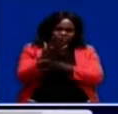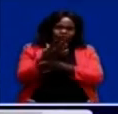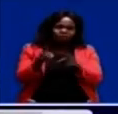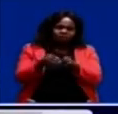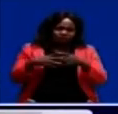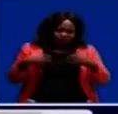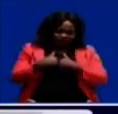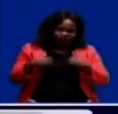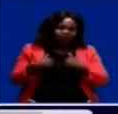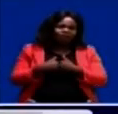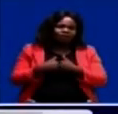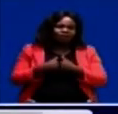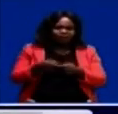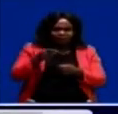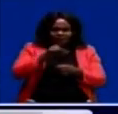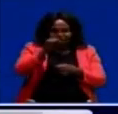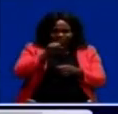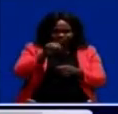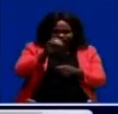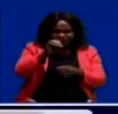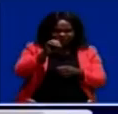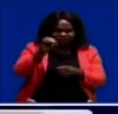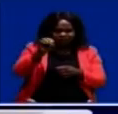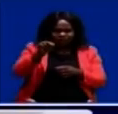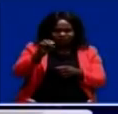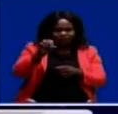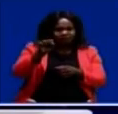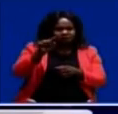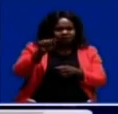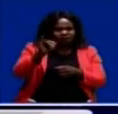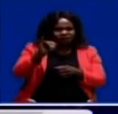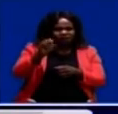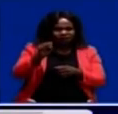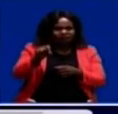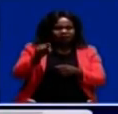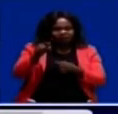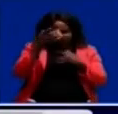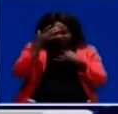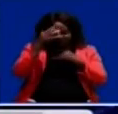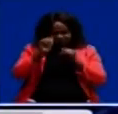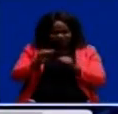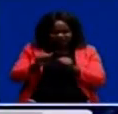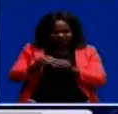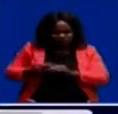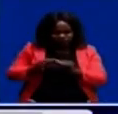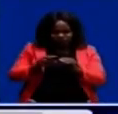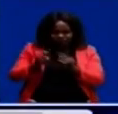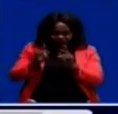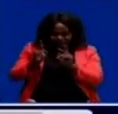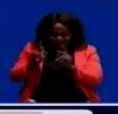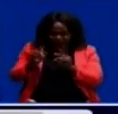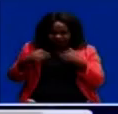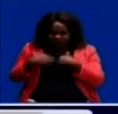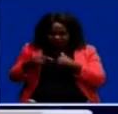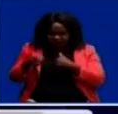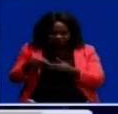animal husbandry. Zoonosis is a disease which can be transmitted to humans from animals. Professor Mumba says these latest